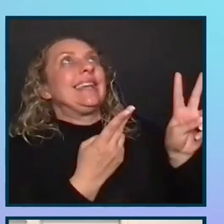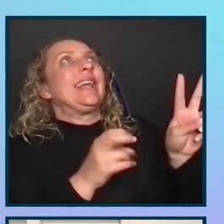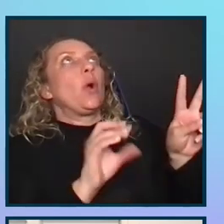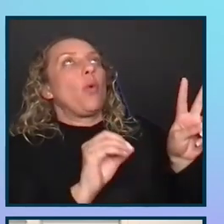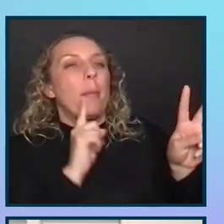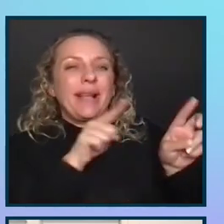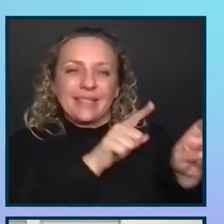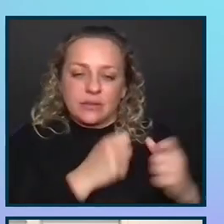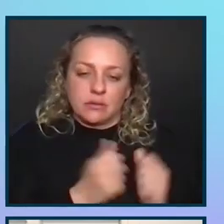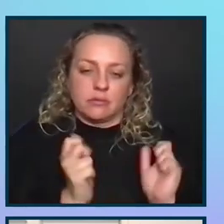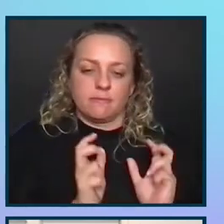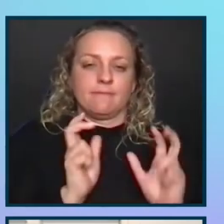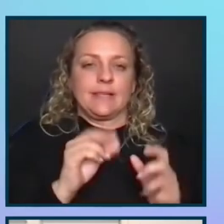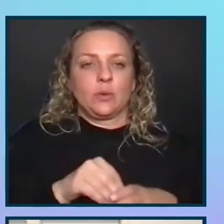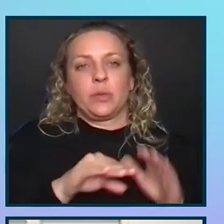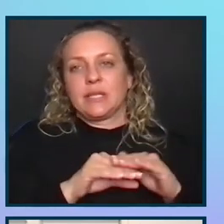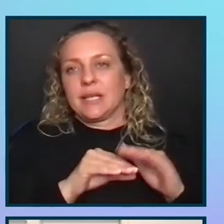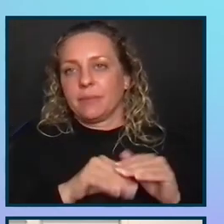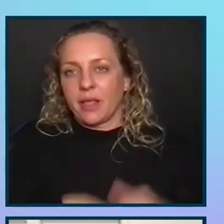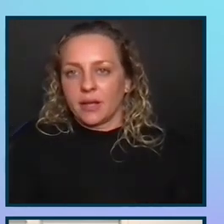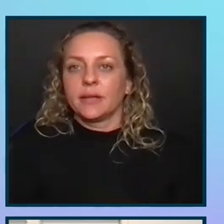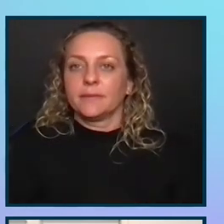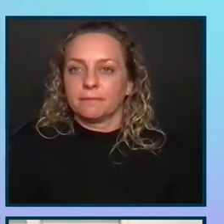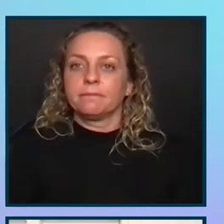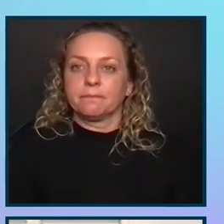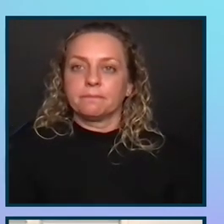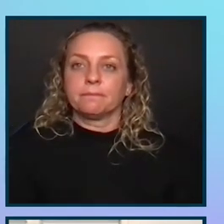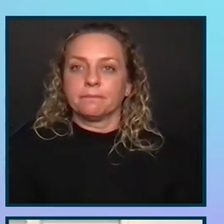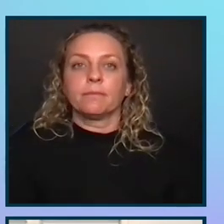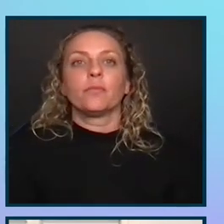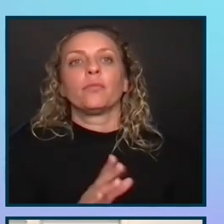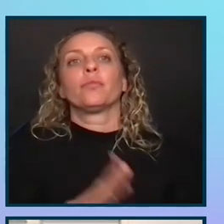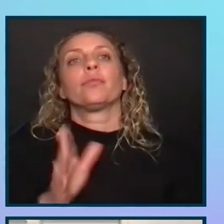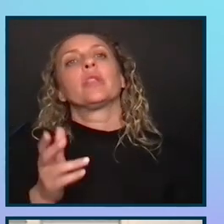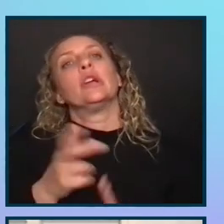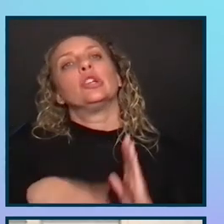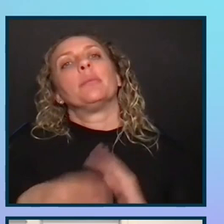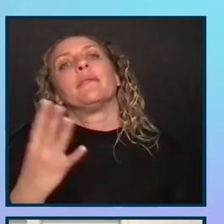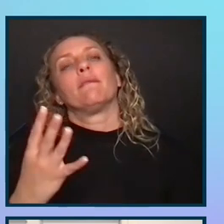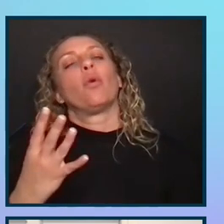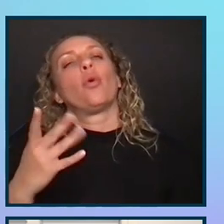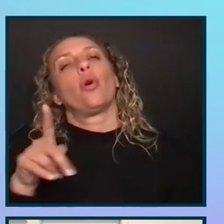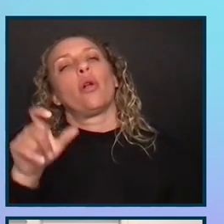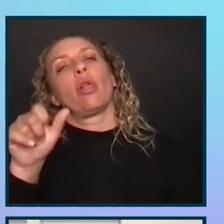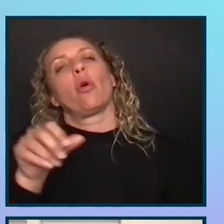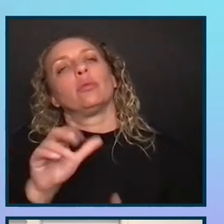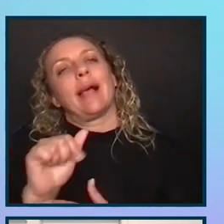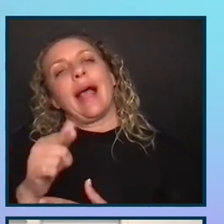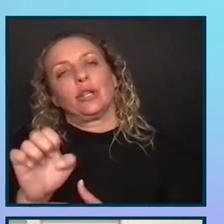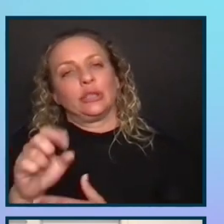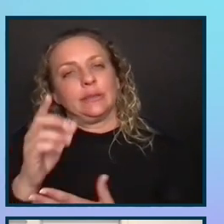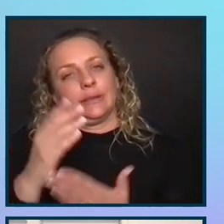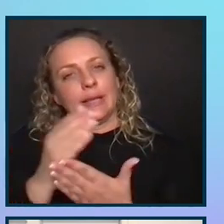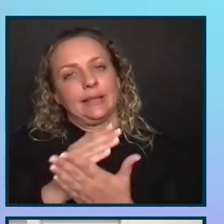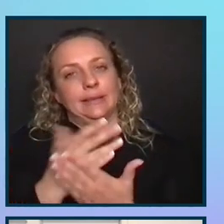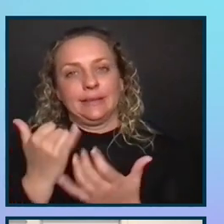investment in accessibility. So Chapter 4, Agile Lessons, and then we'll cut to Q&A.